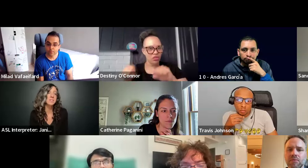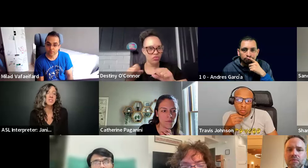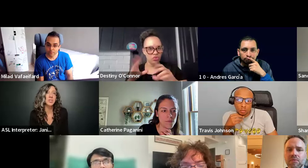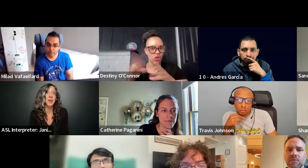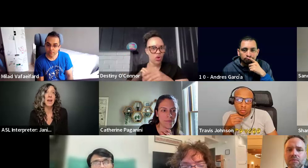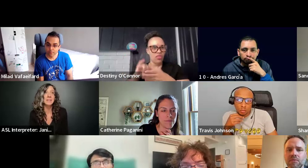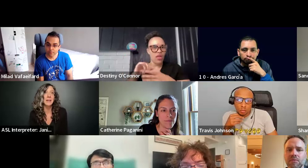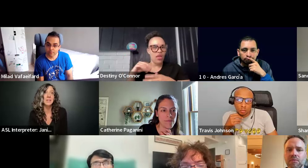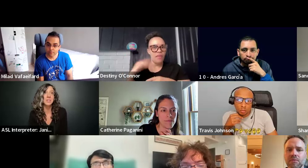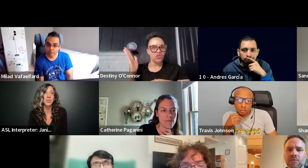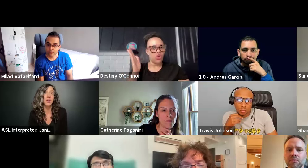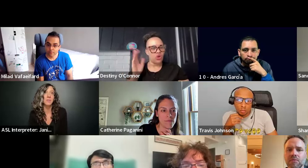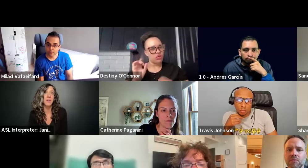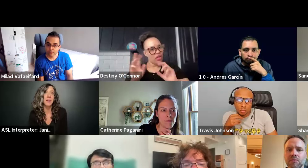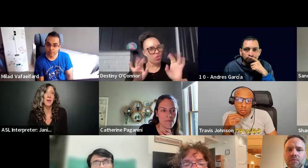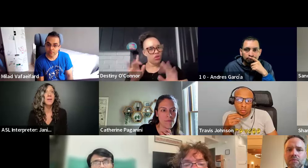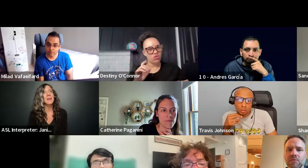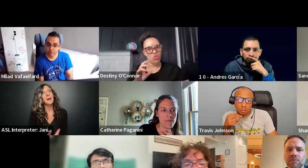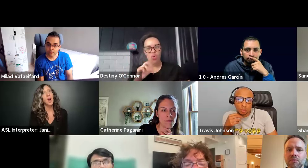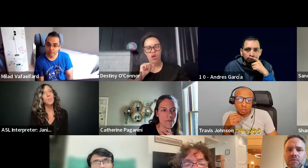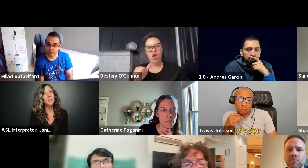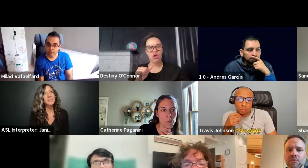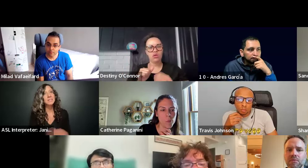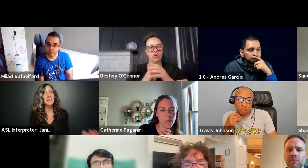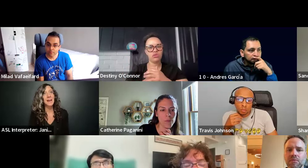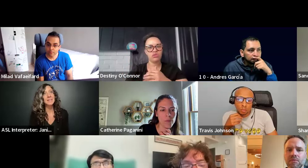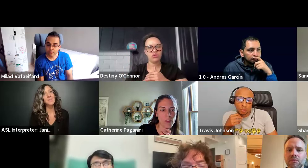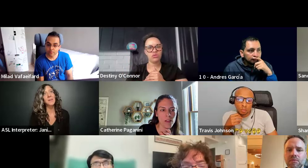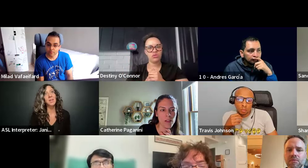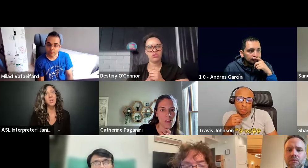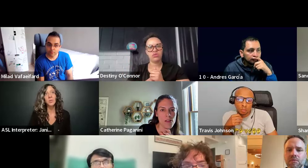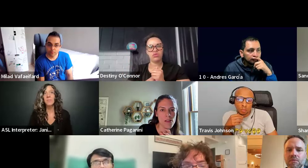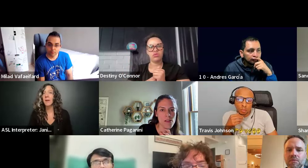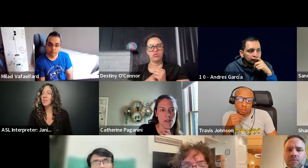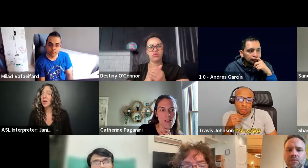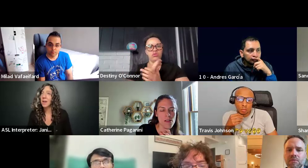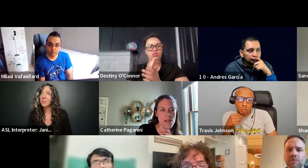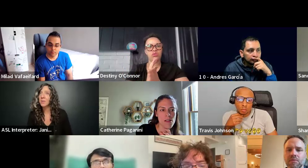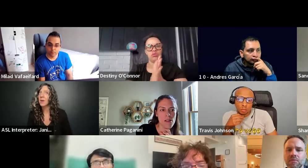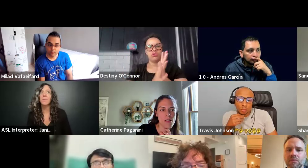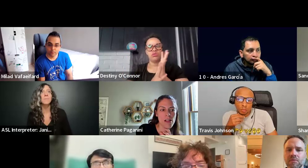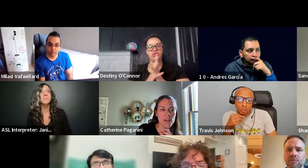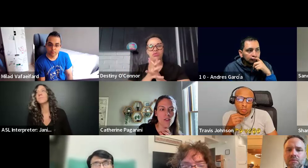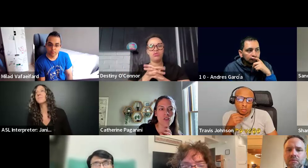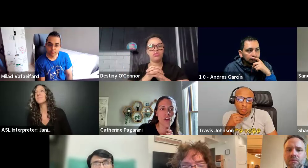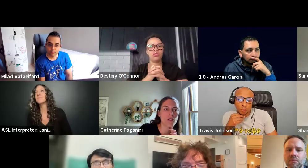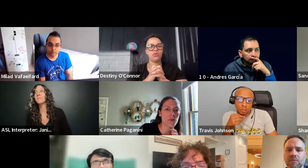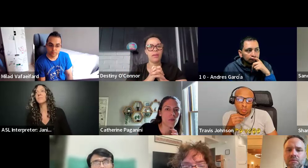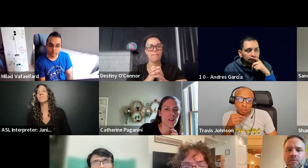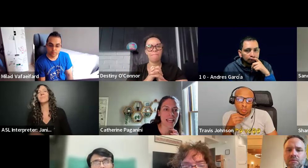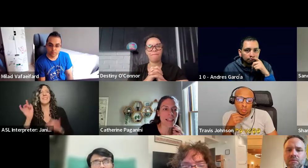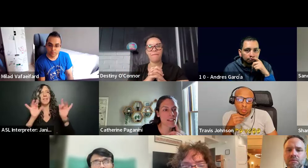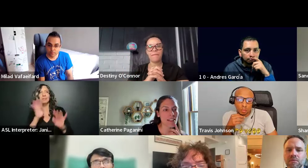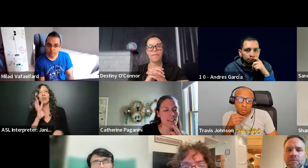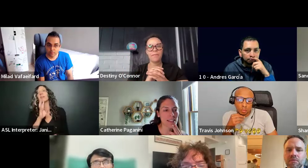doing that? It's just an idea I just thought of right now. Are projects like that something I could include in my talk, Catherine, or no? So